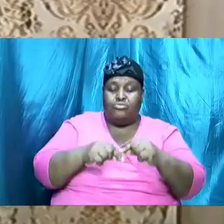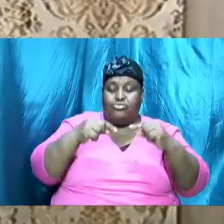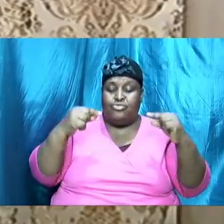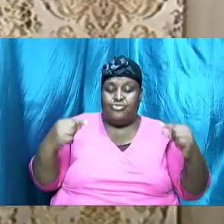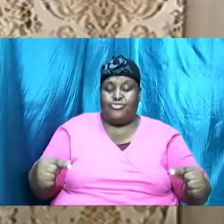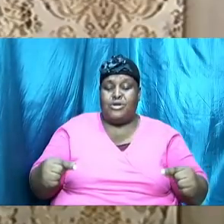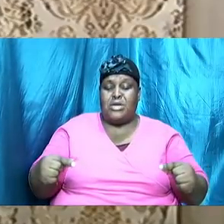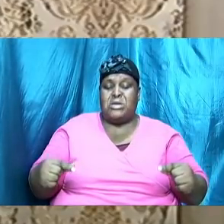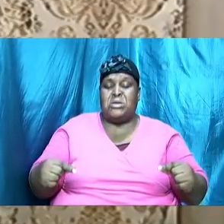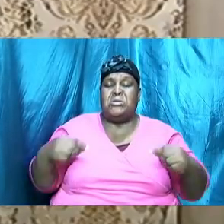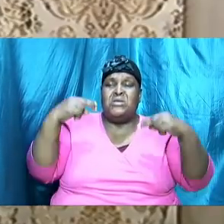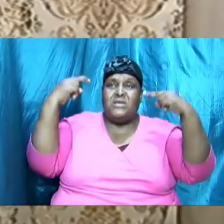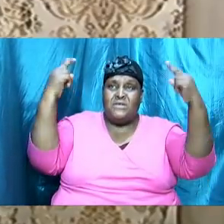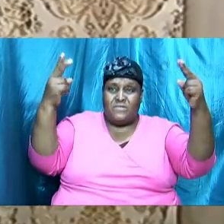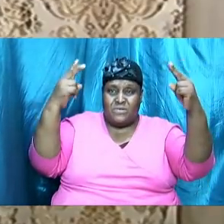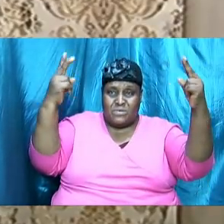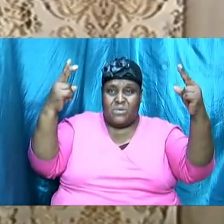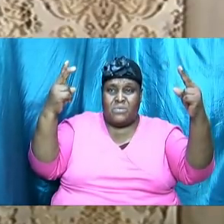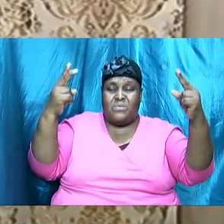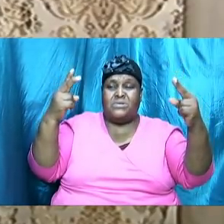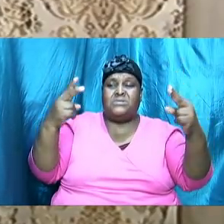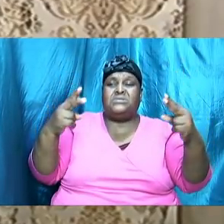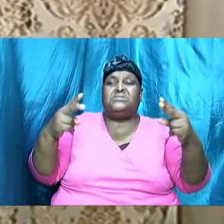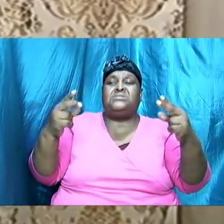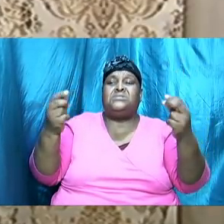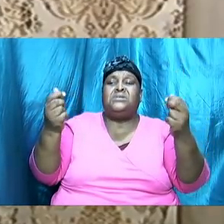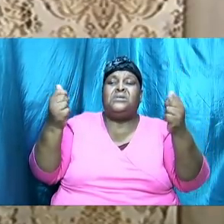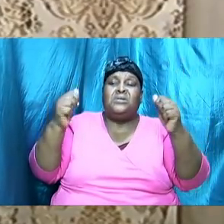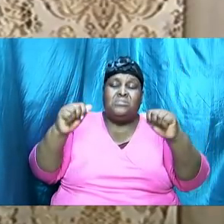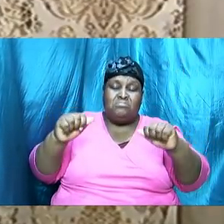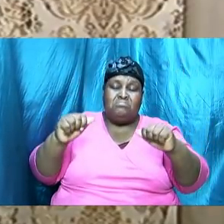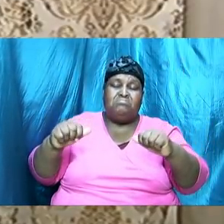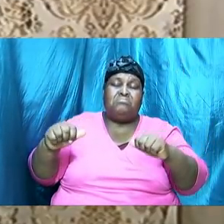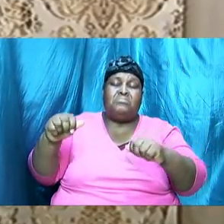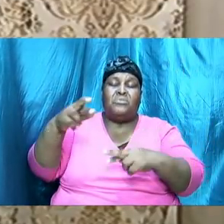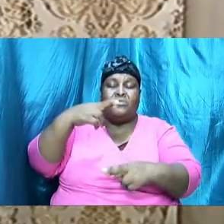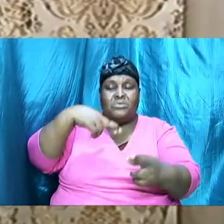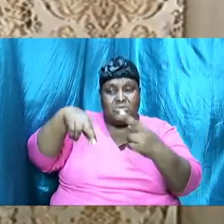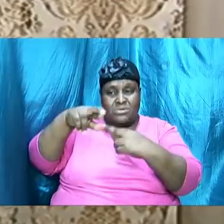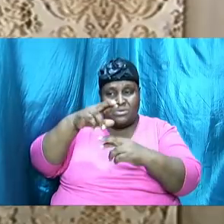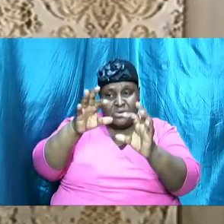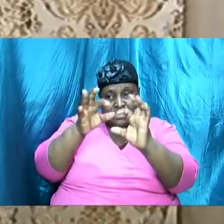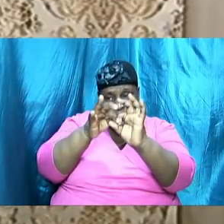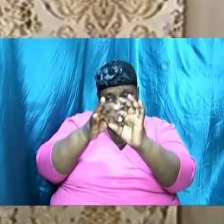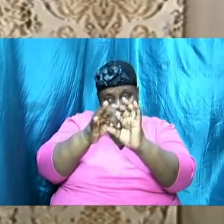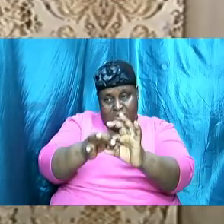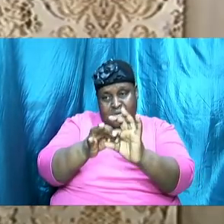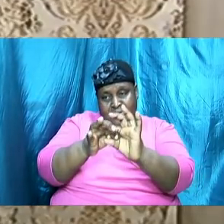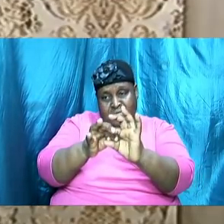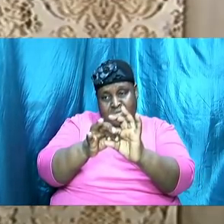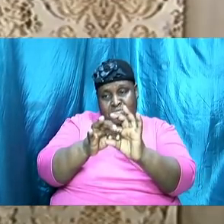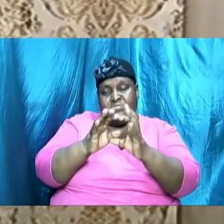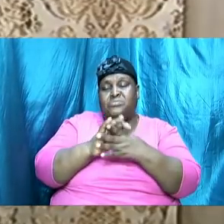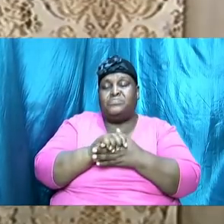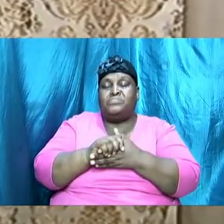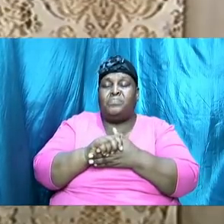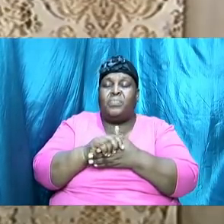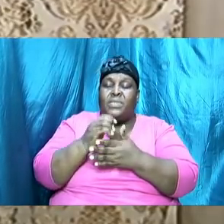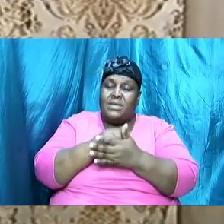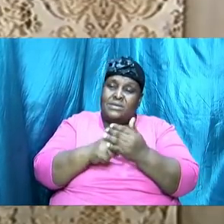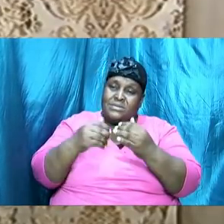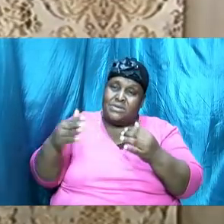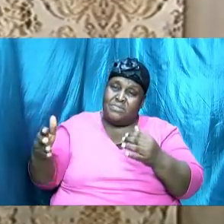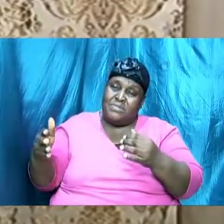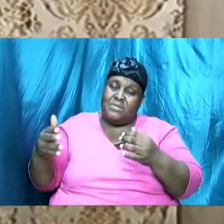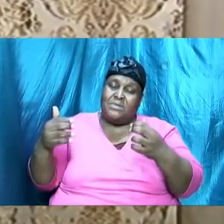great, overcoming, positive relationships. And it is something that has to